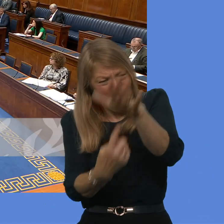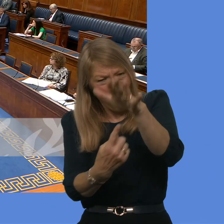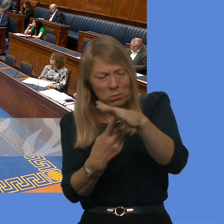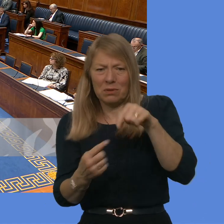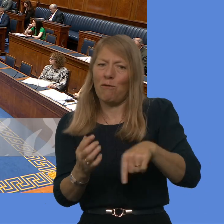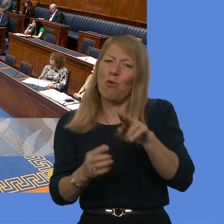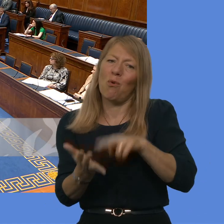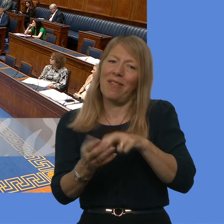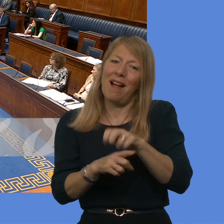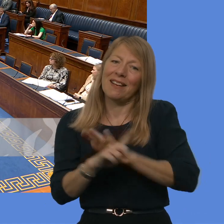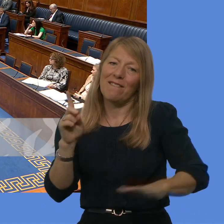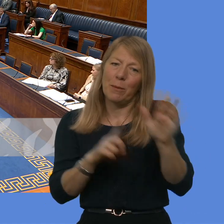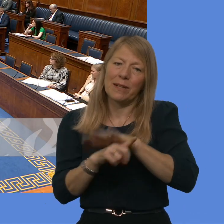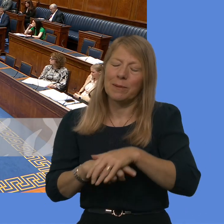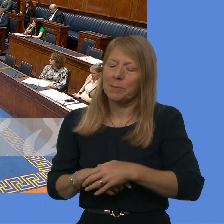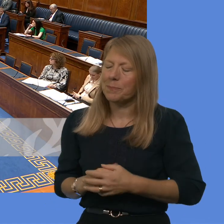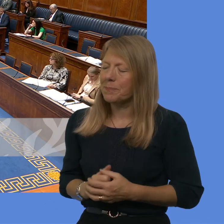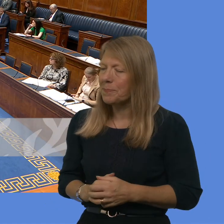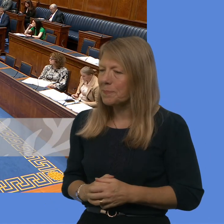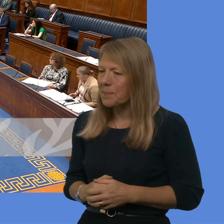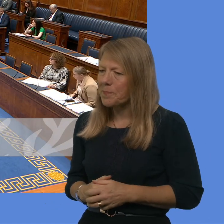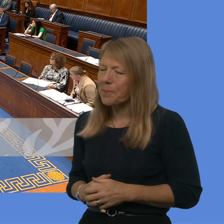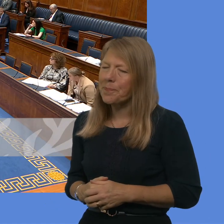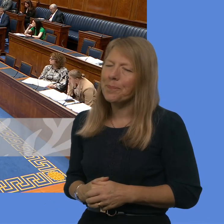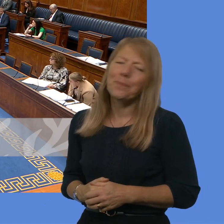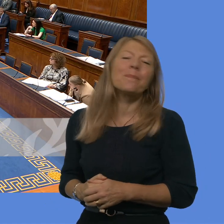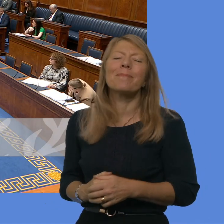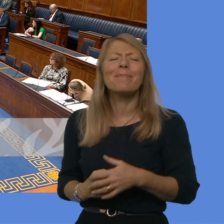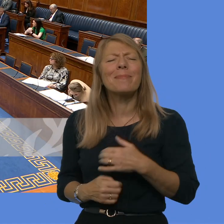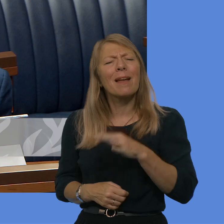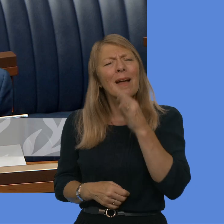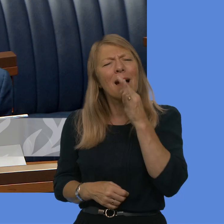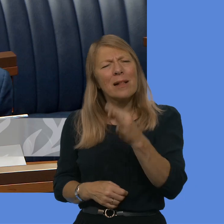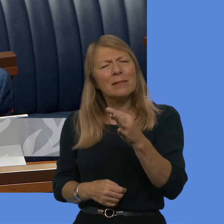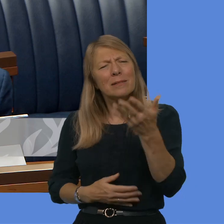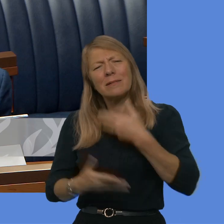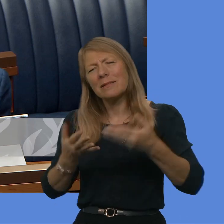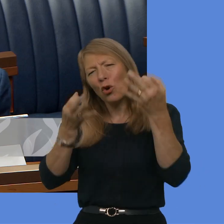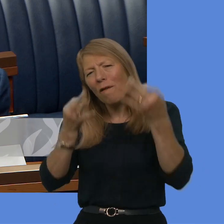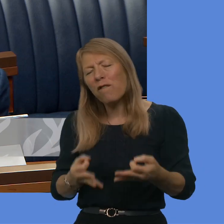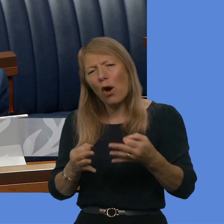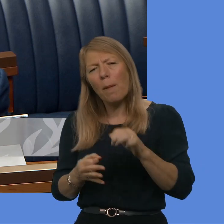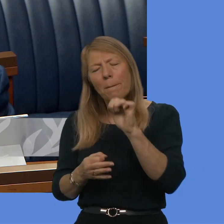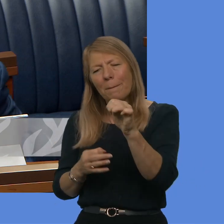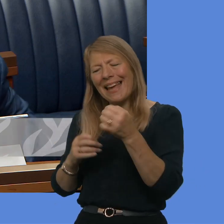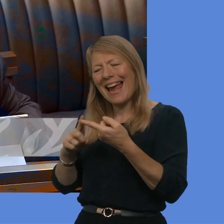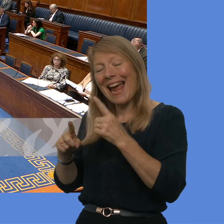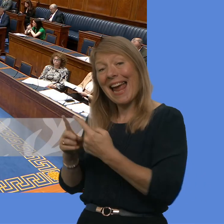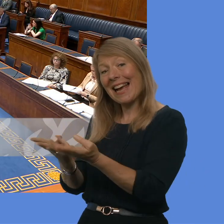I ask the Deputy First Minister to confirm the Executive's priorities and whether a programme for Government will robustly measure these priorities.